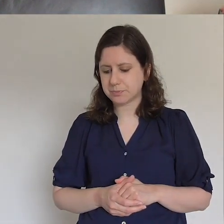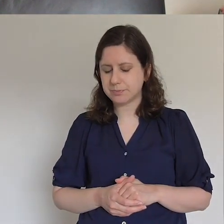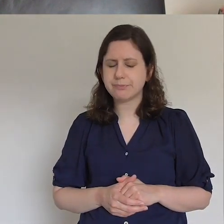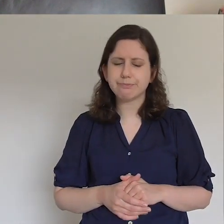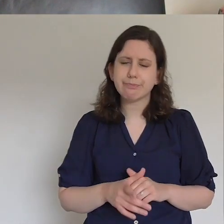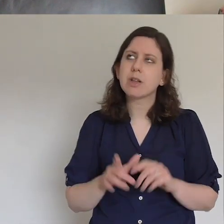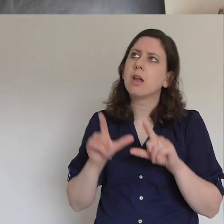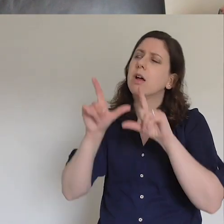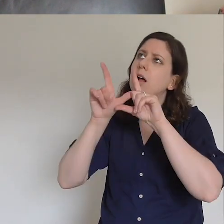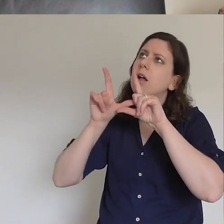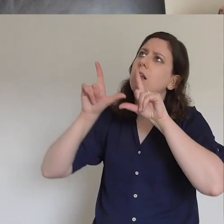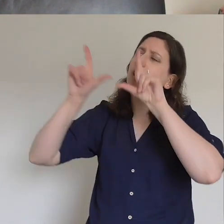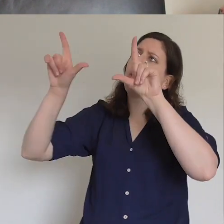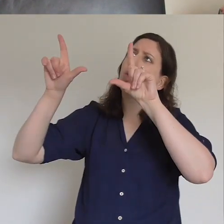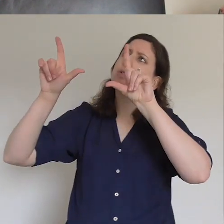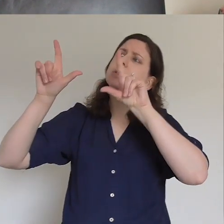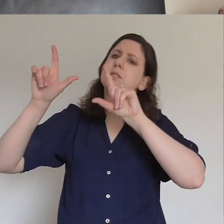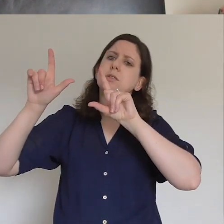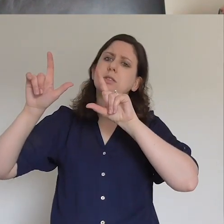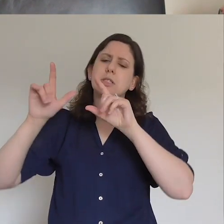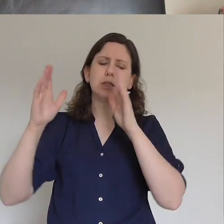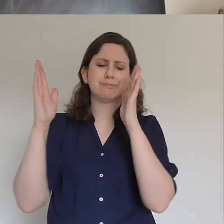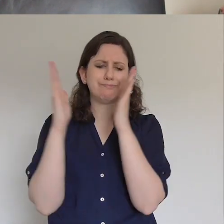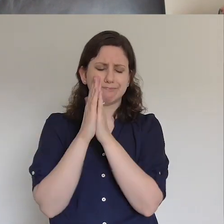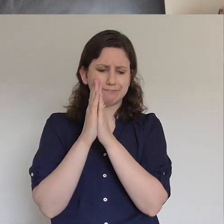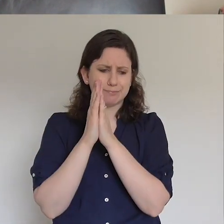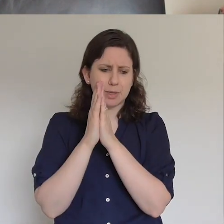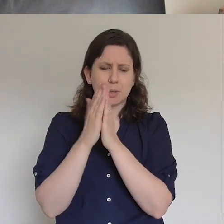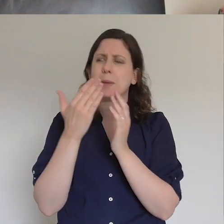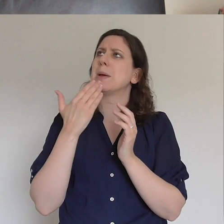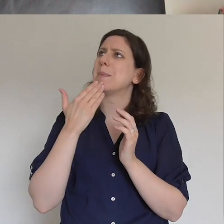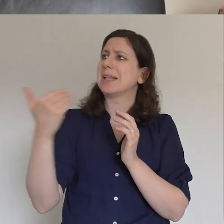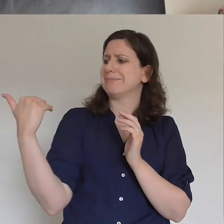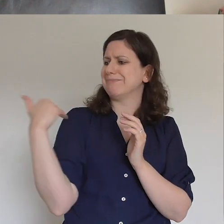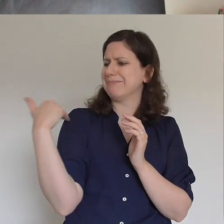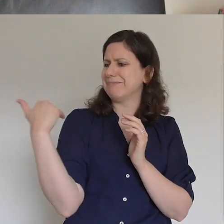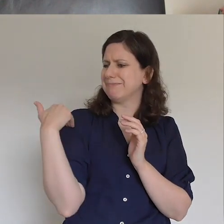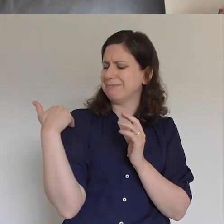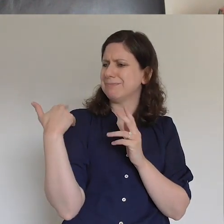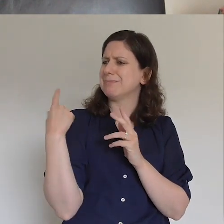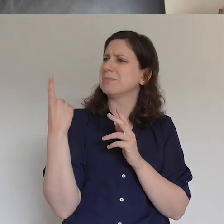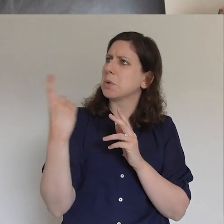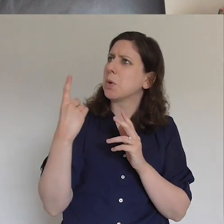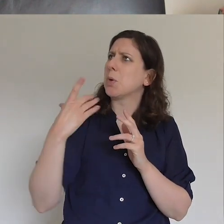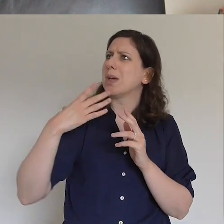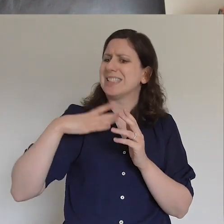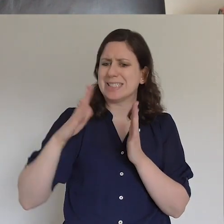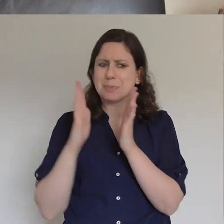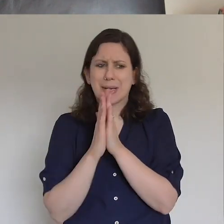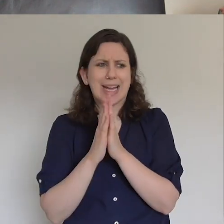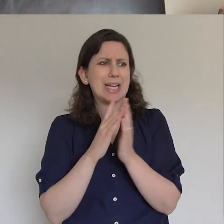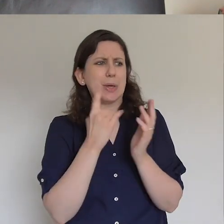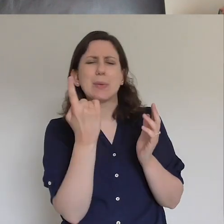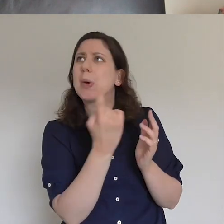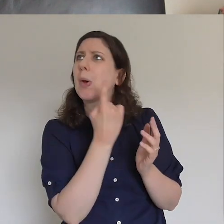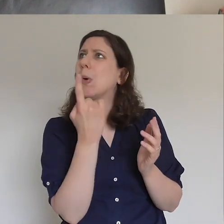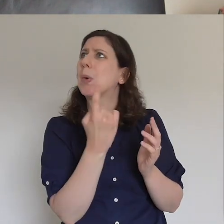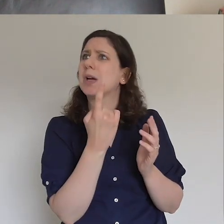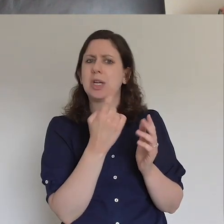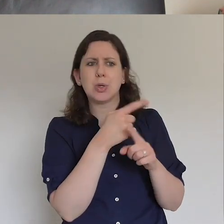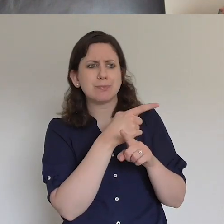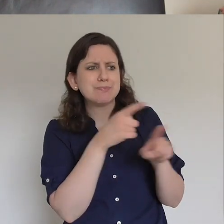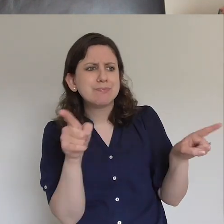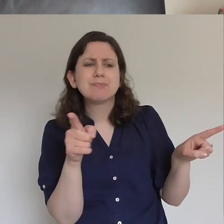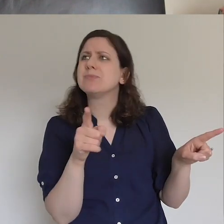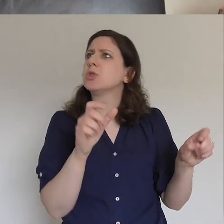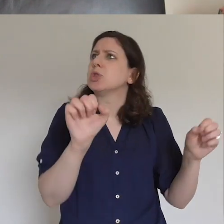Lord we pray you would show us who it is we need to be petitioning with you for we pray you'd show us